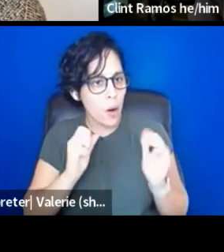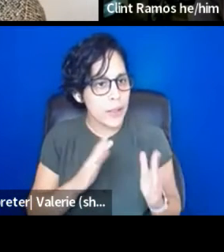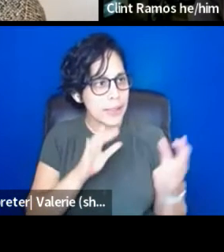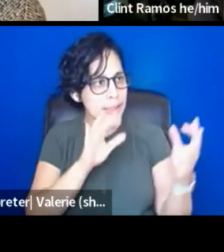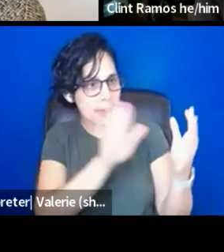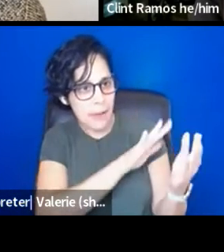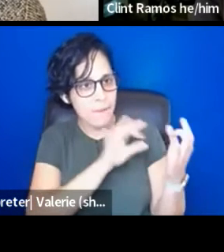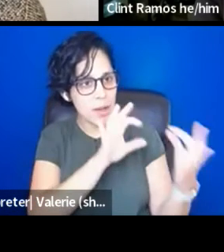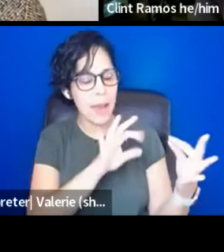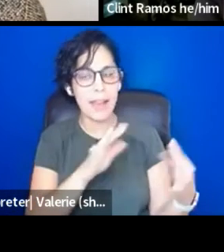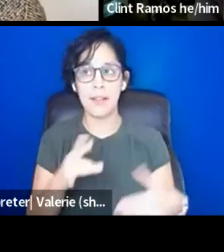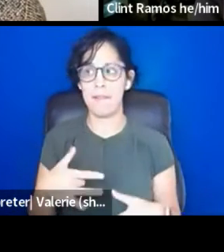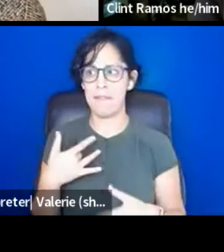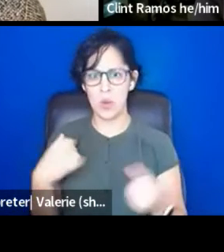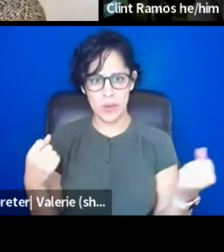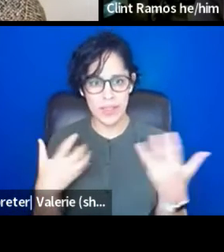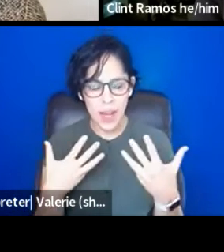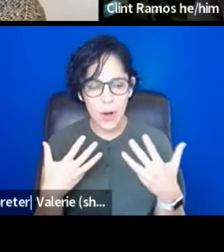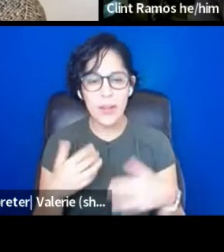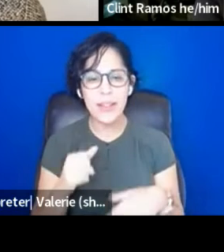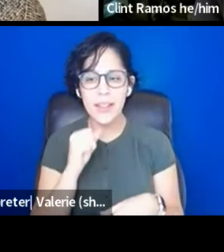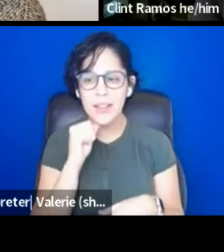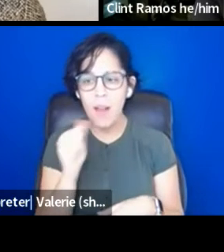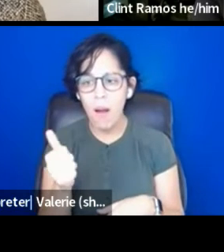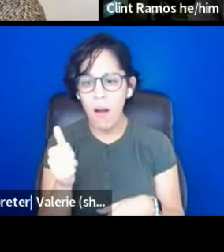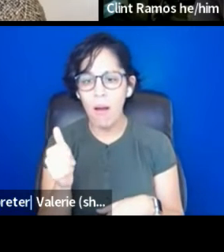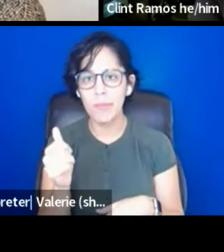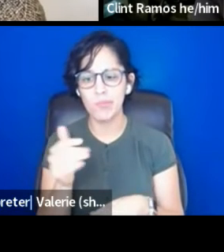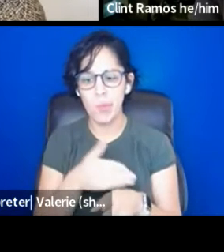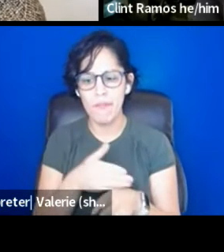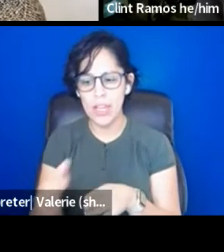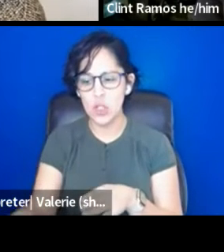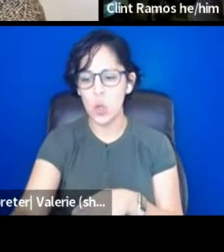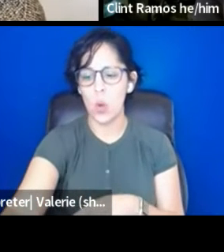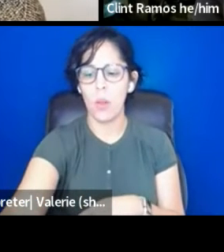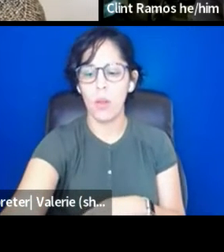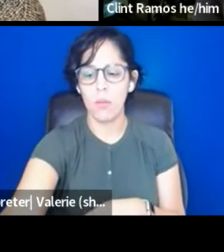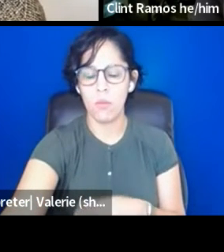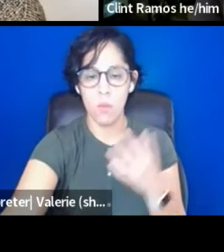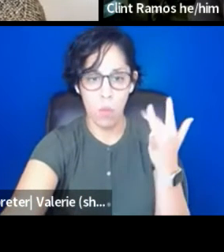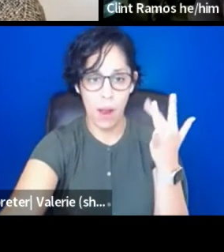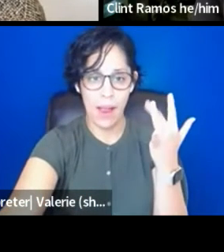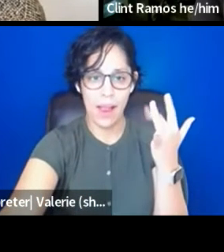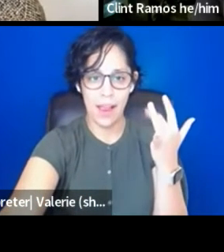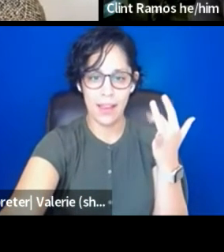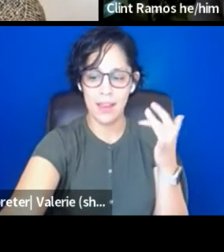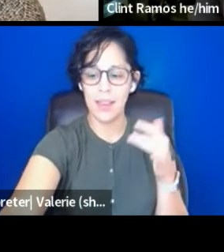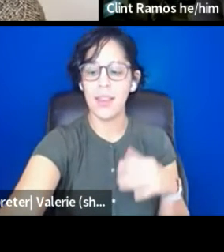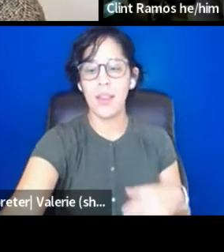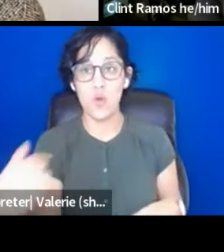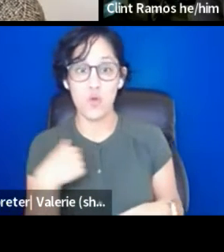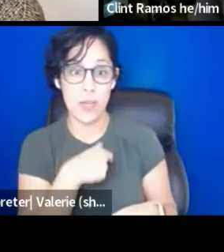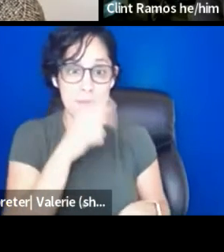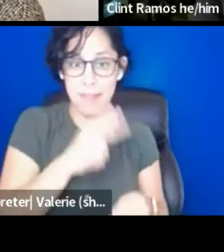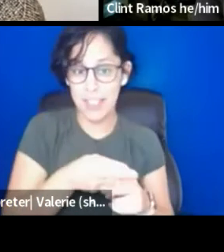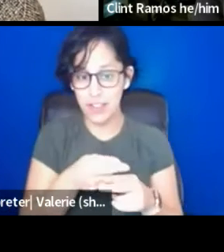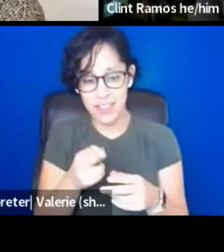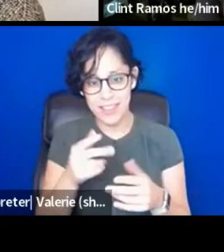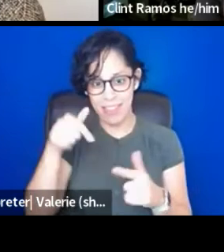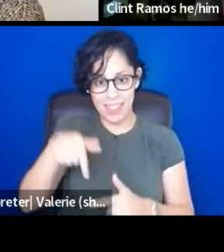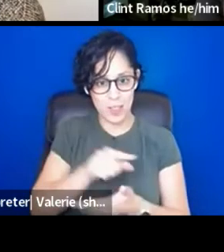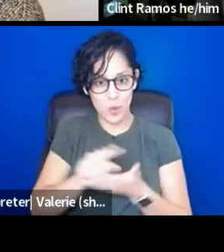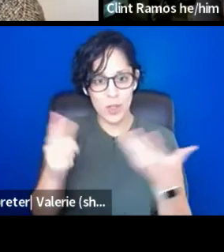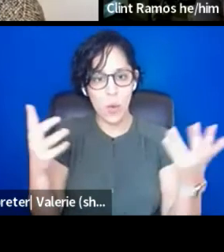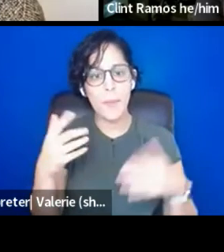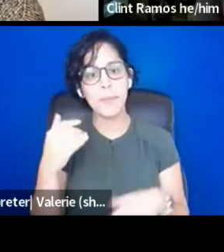not as professional or as structured is because exactly that, of what we've been talking about all week as well. You start saying like,